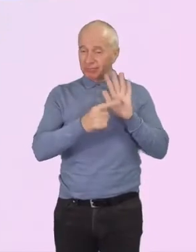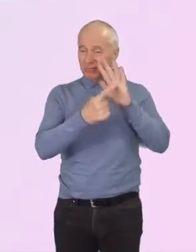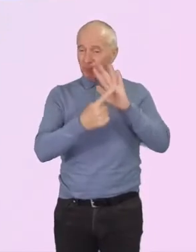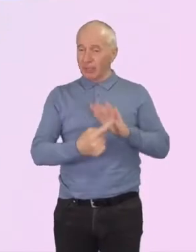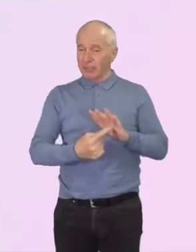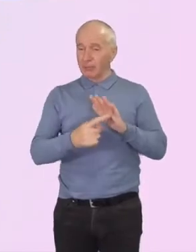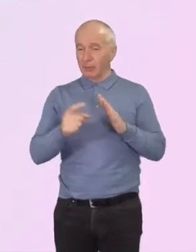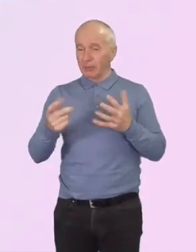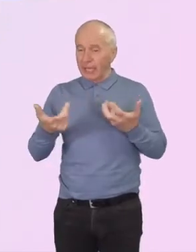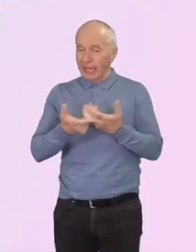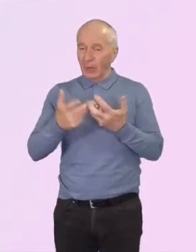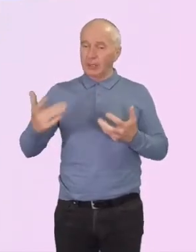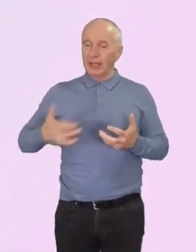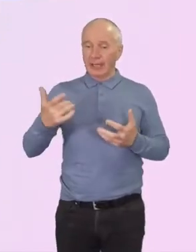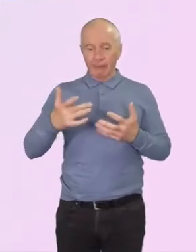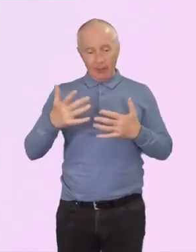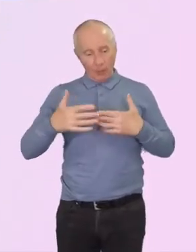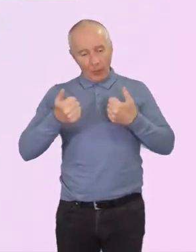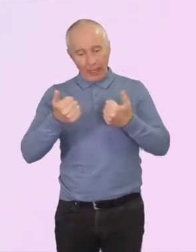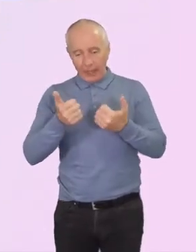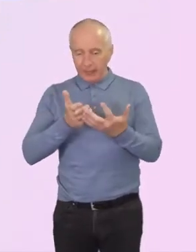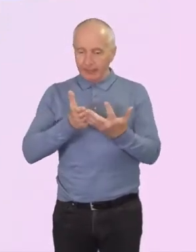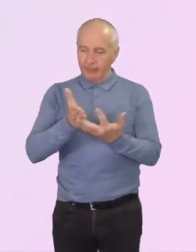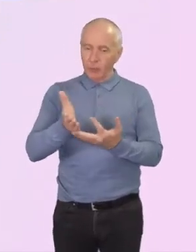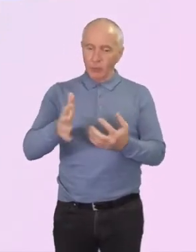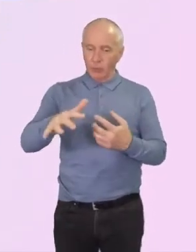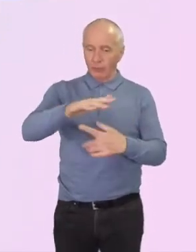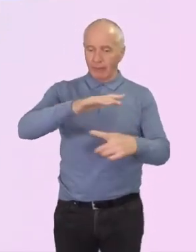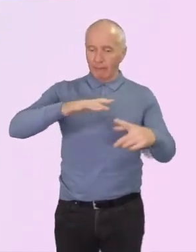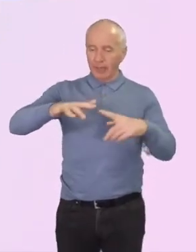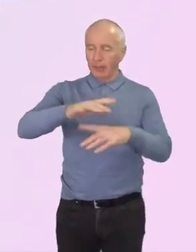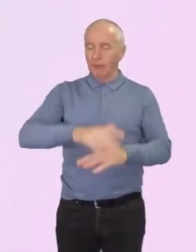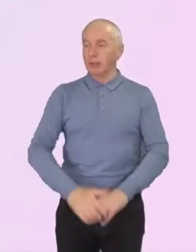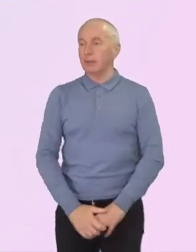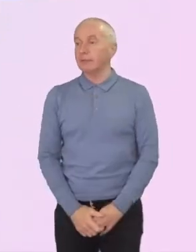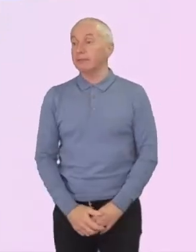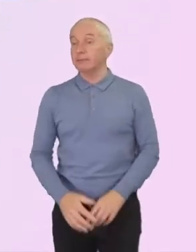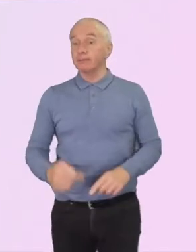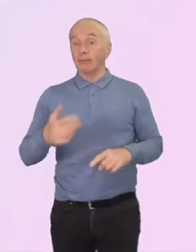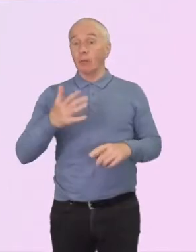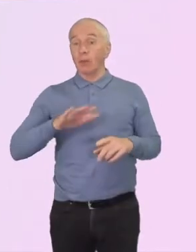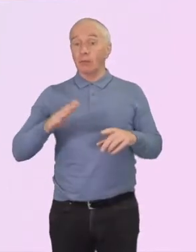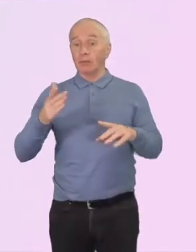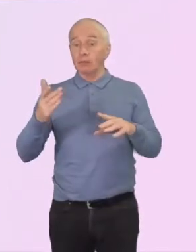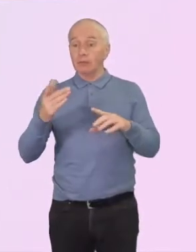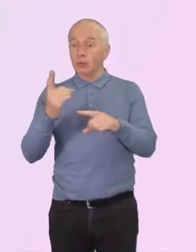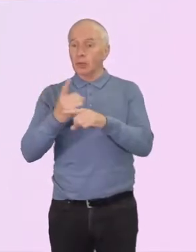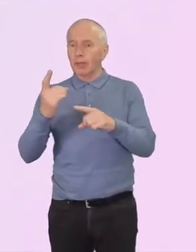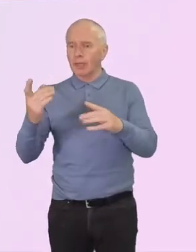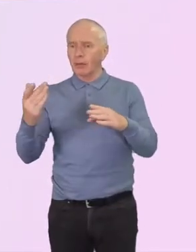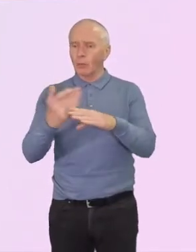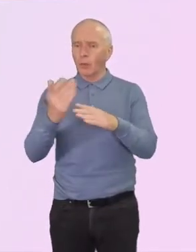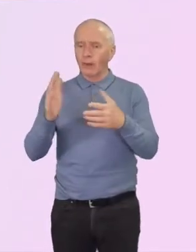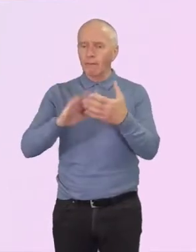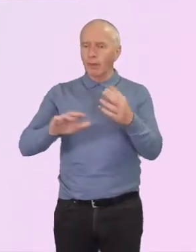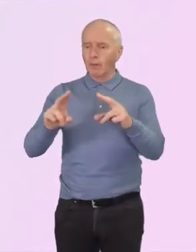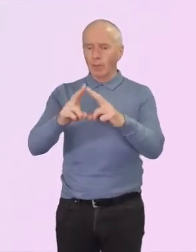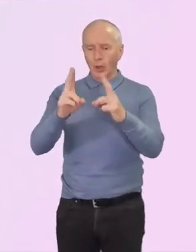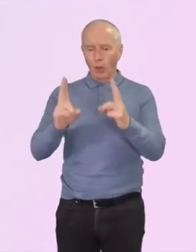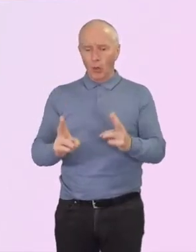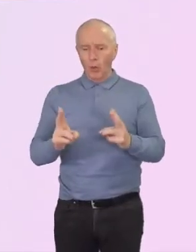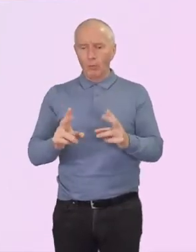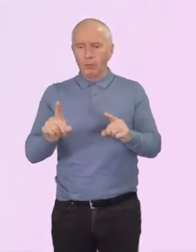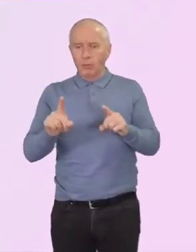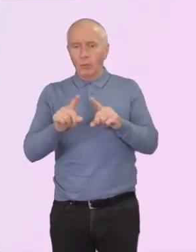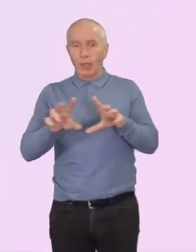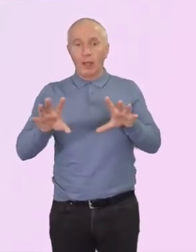environment. So I want to start by talking about working from home. What does that look like? For